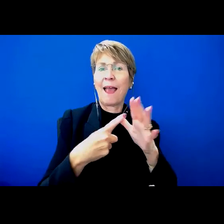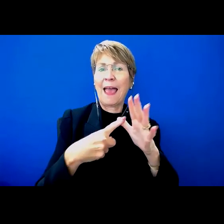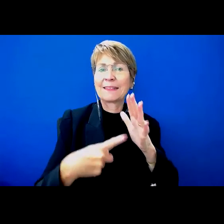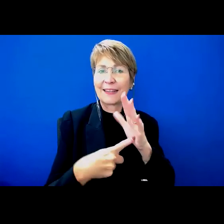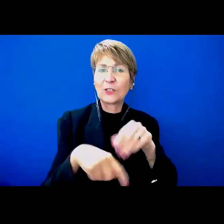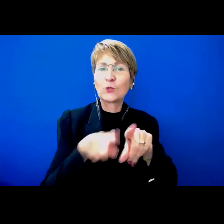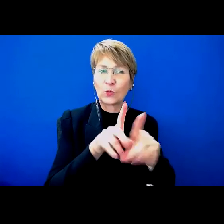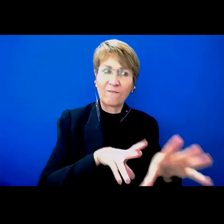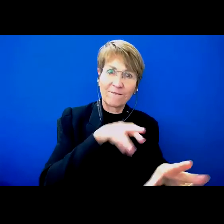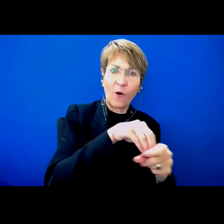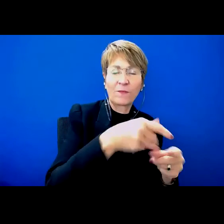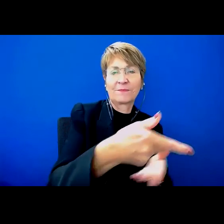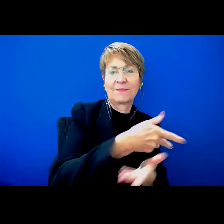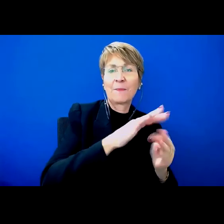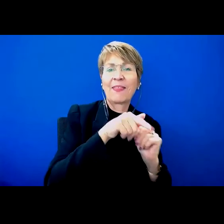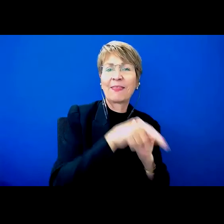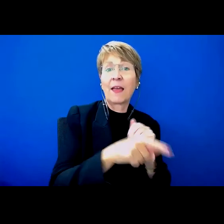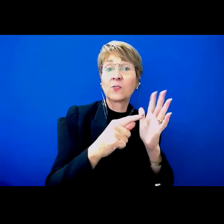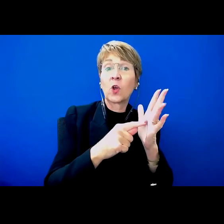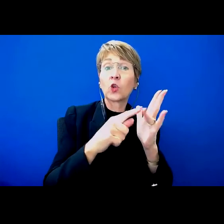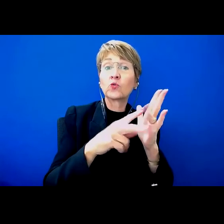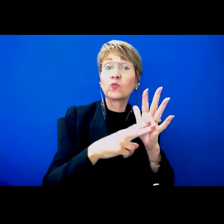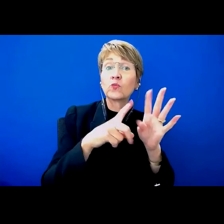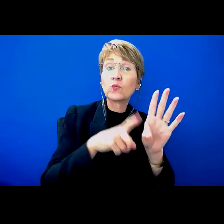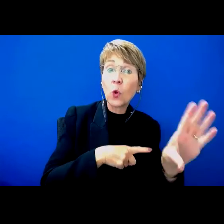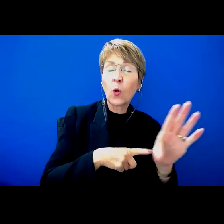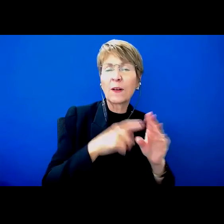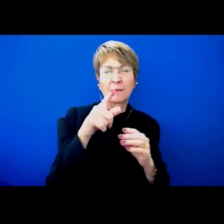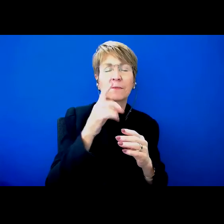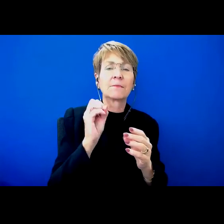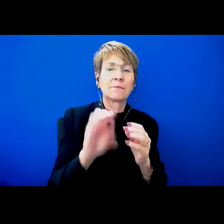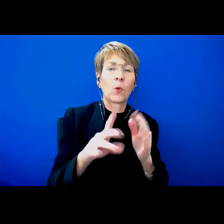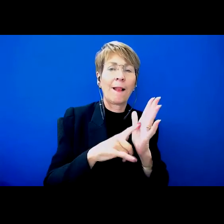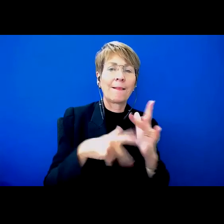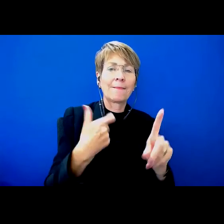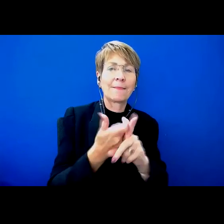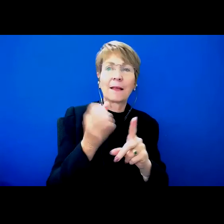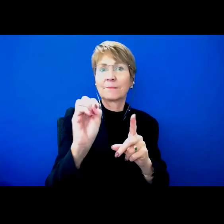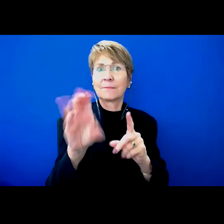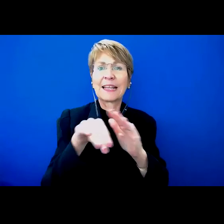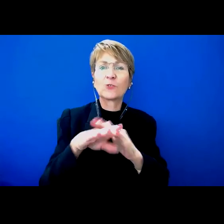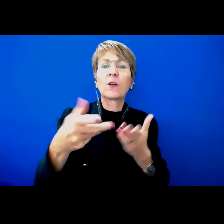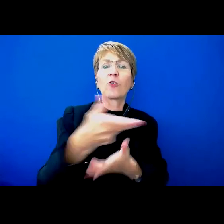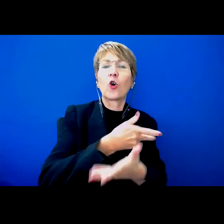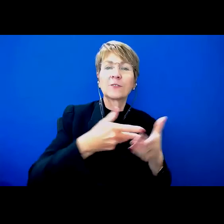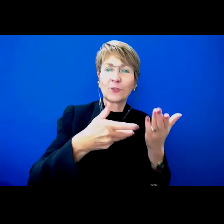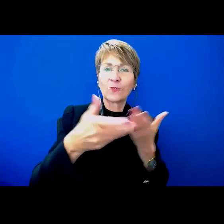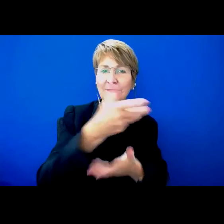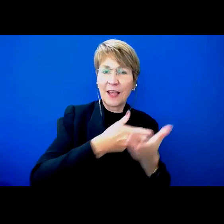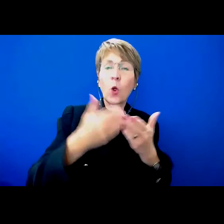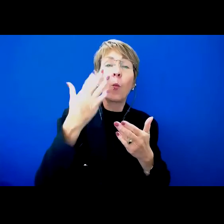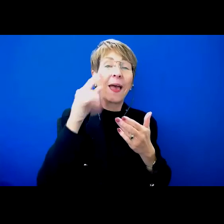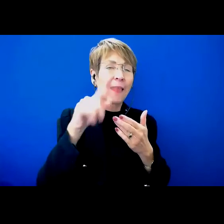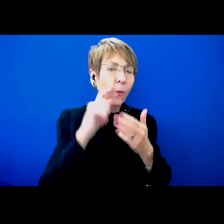those discussions. So, Tony, if he hasn't already done so, will put a link to the consultation calendar for the aged care